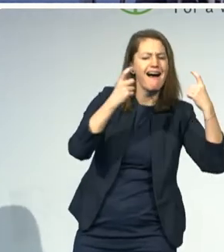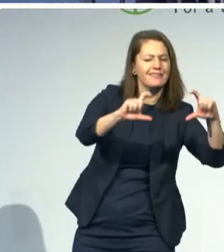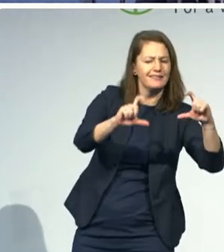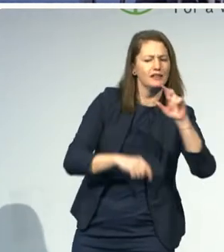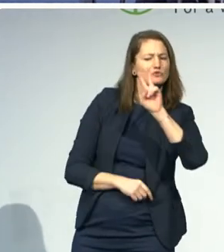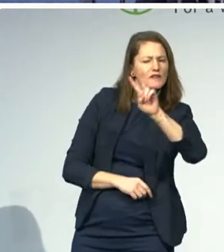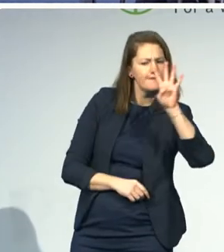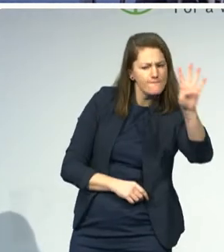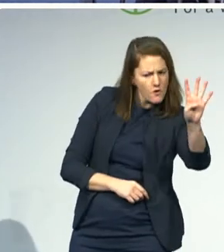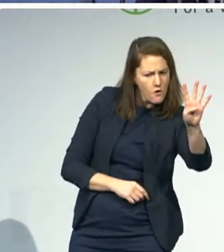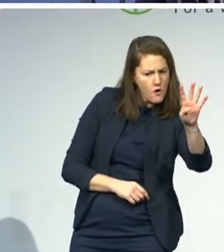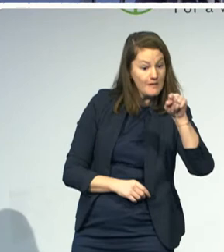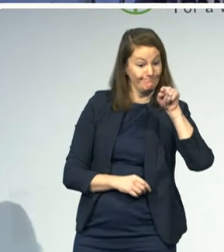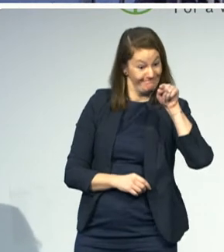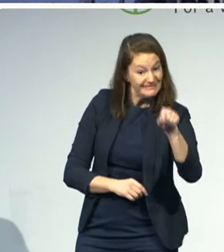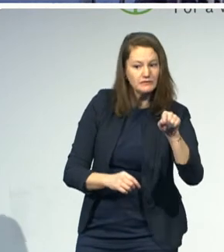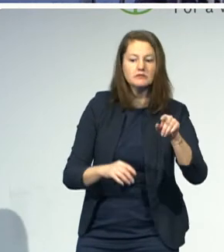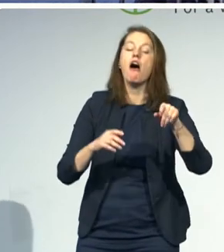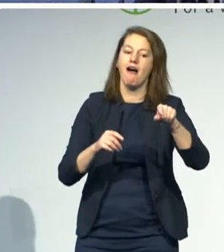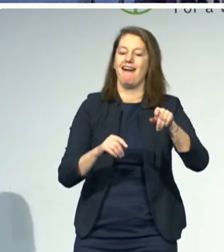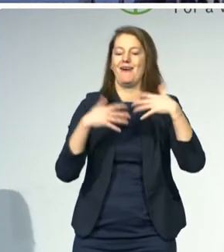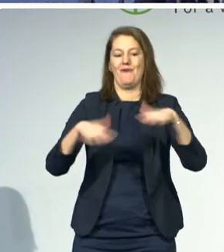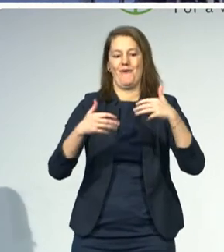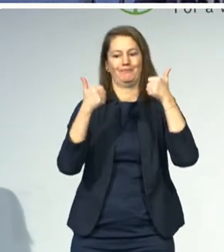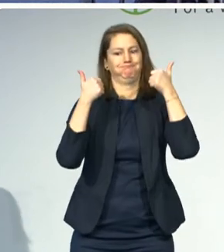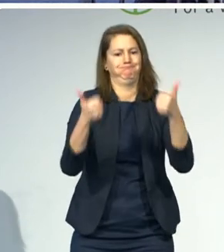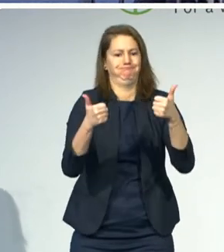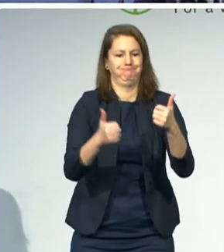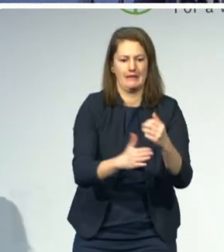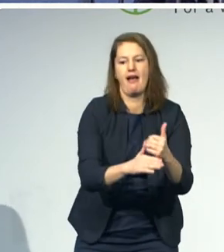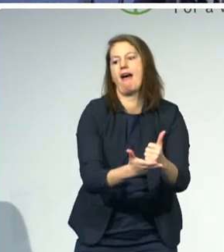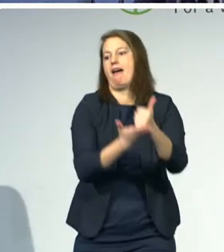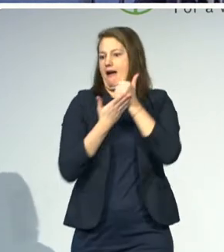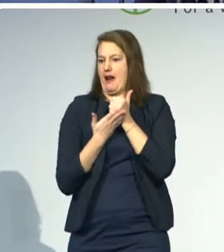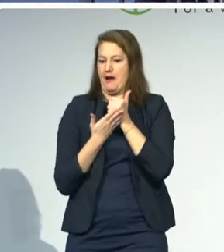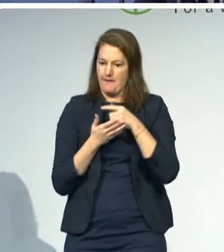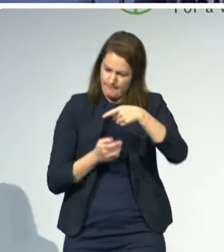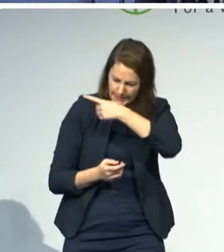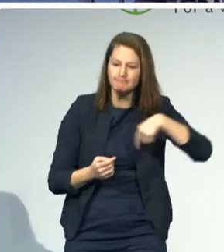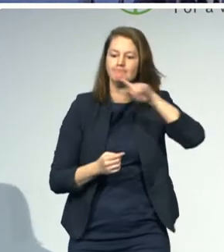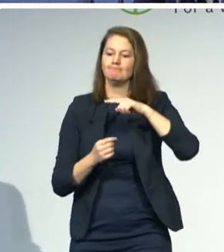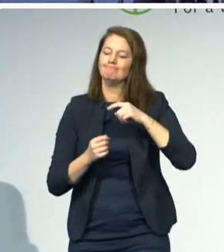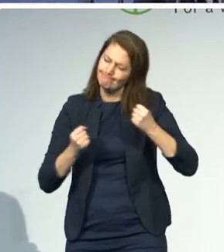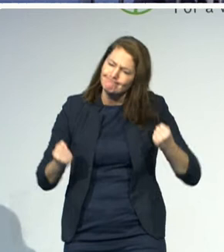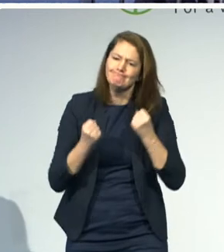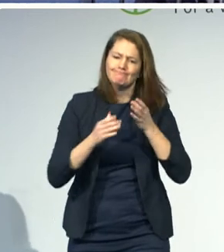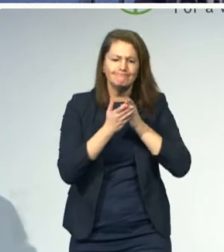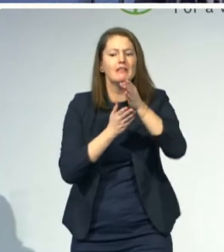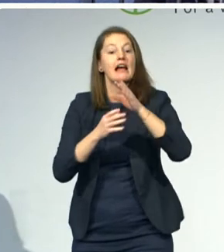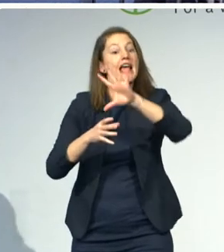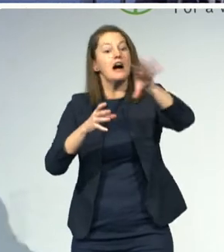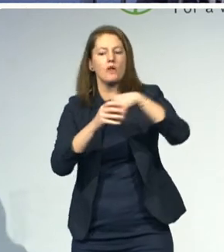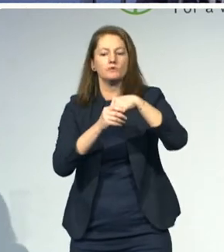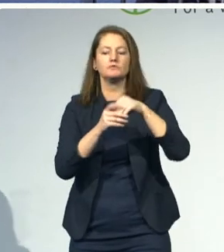framing of the Sustainable Development Goals, which, too, make specific reference to inclusive education. So,